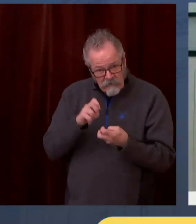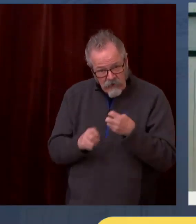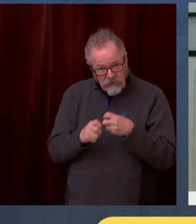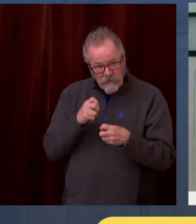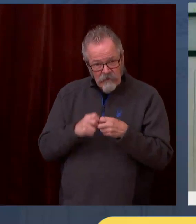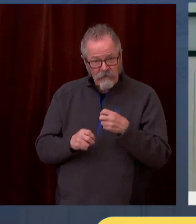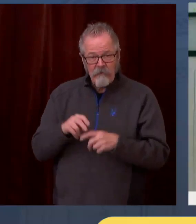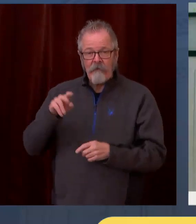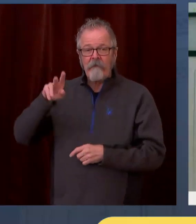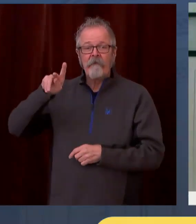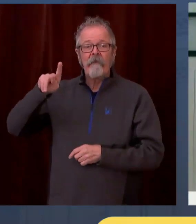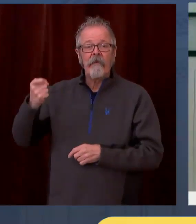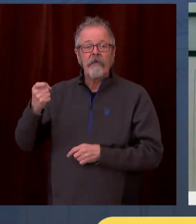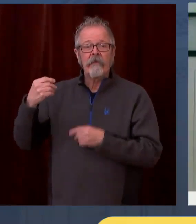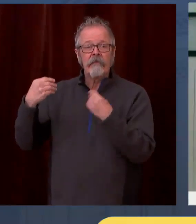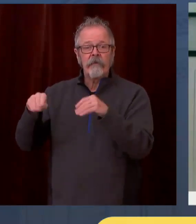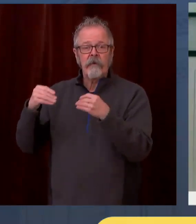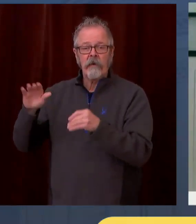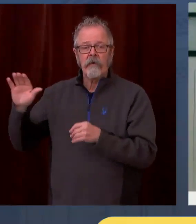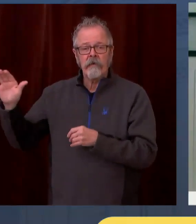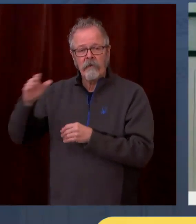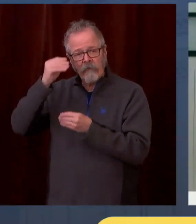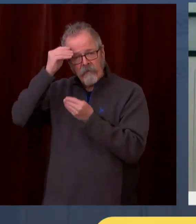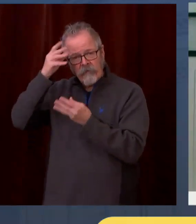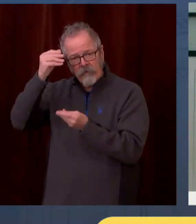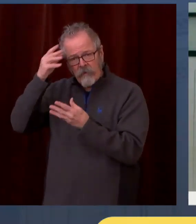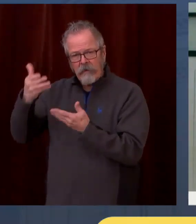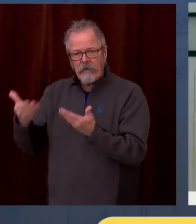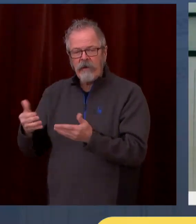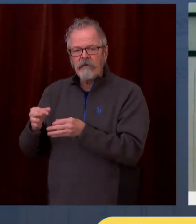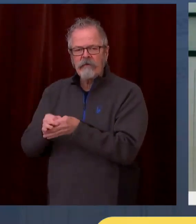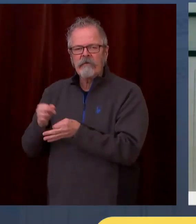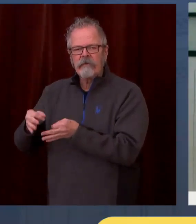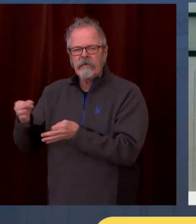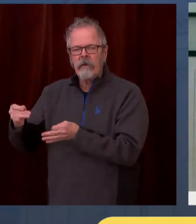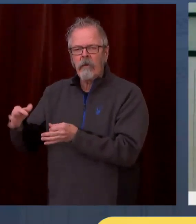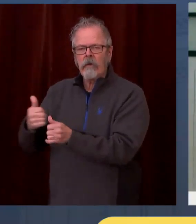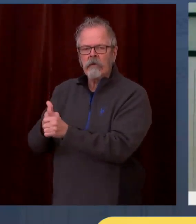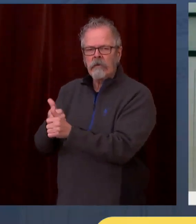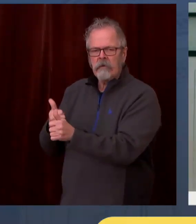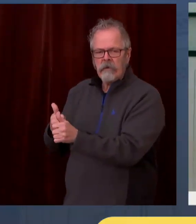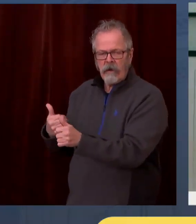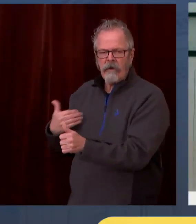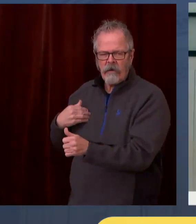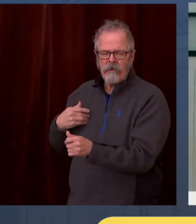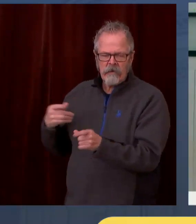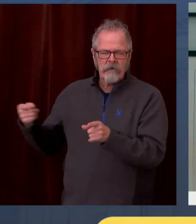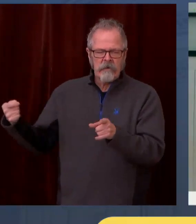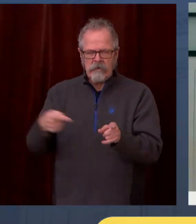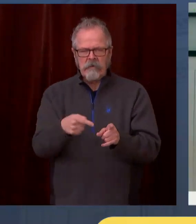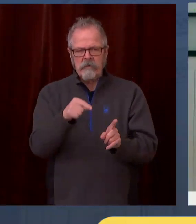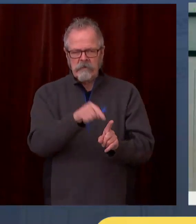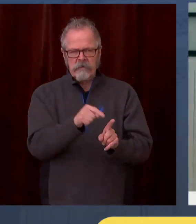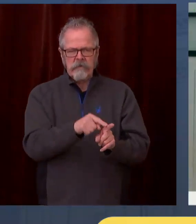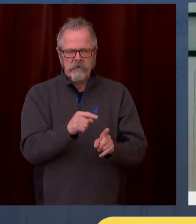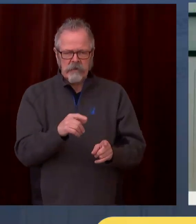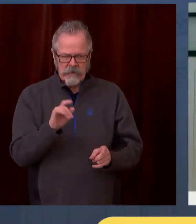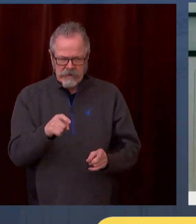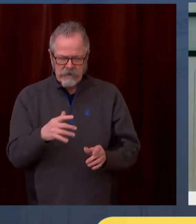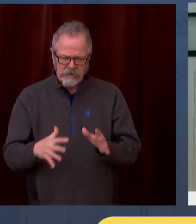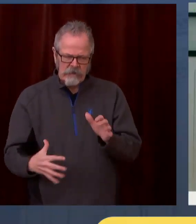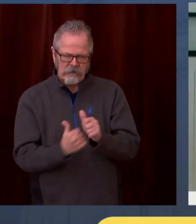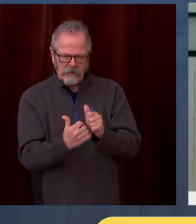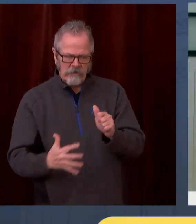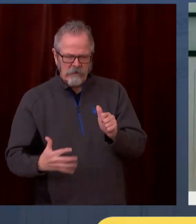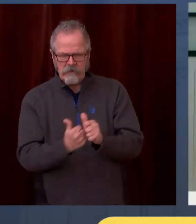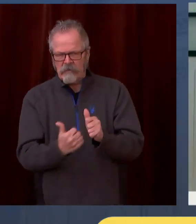that will lead to our success. And again, we'll just make it even that much easier. And for Washingtonians to truly have